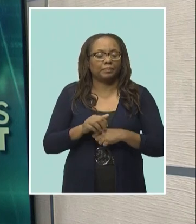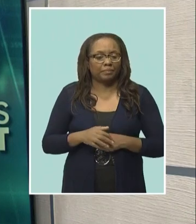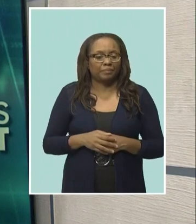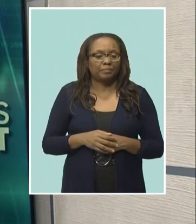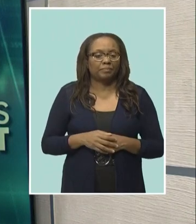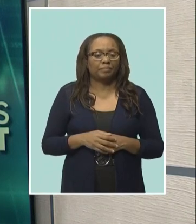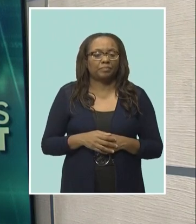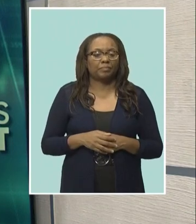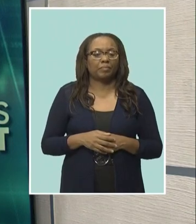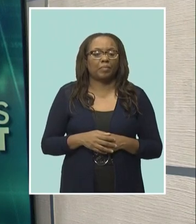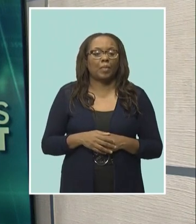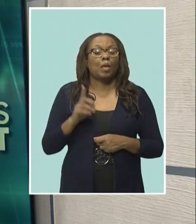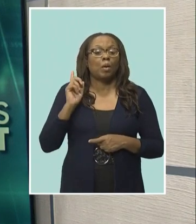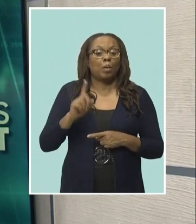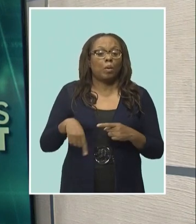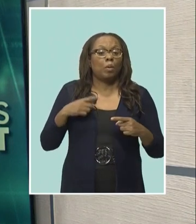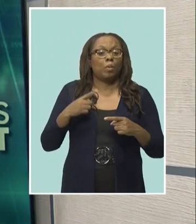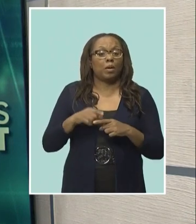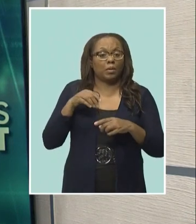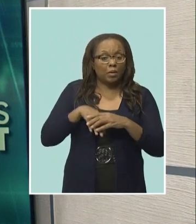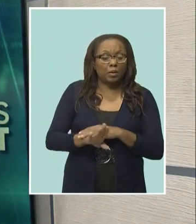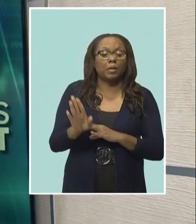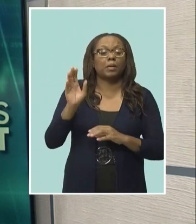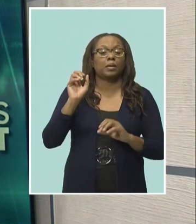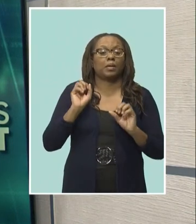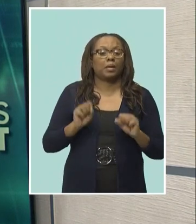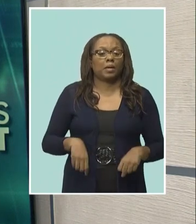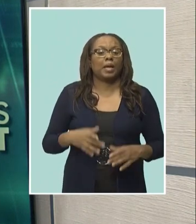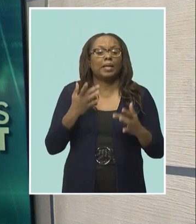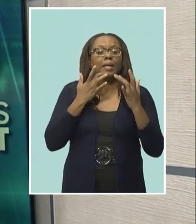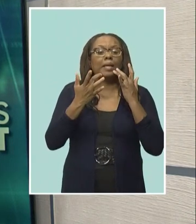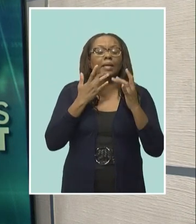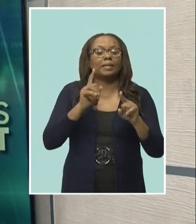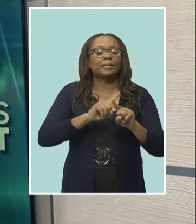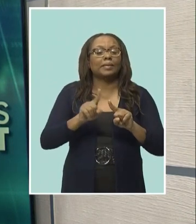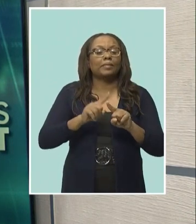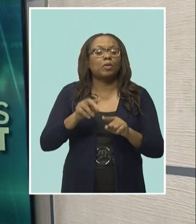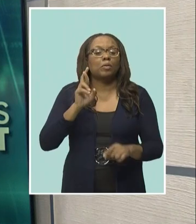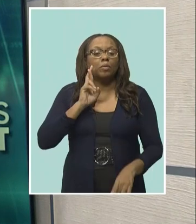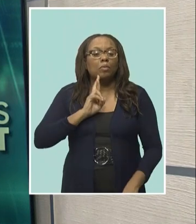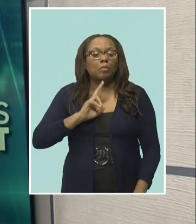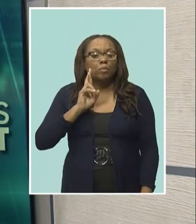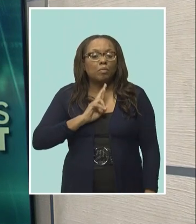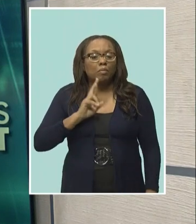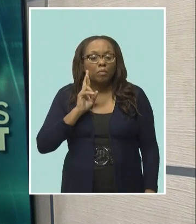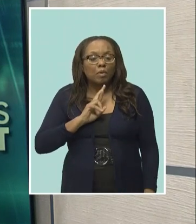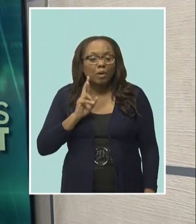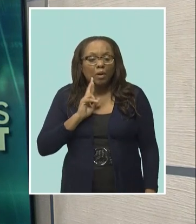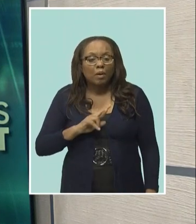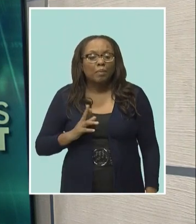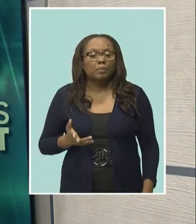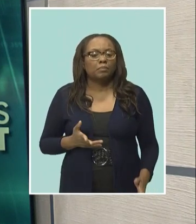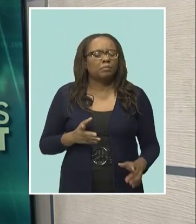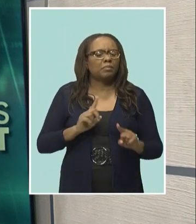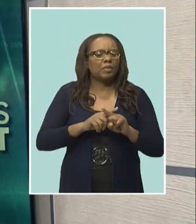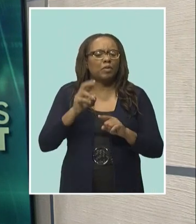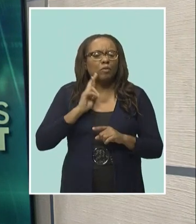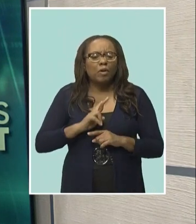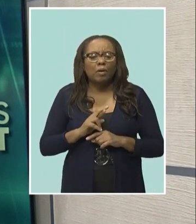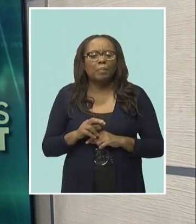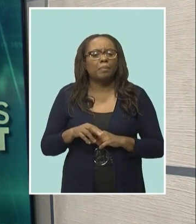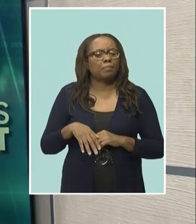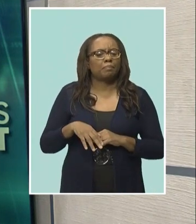Atron will be allocated tokens to sample the rums available from Mount Gay, Plantation, St. Nicholas Abbey, Foursquare and